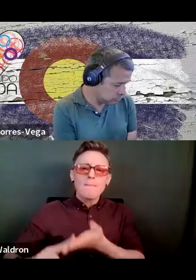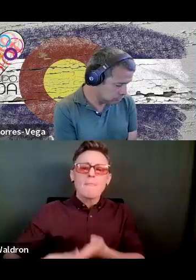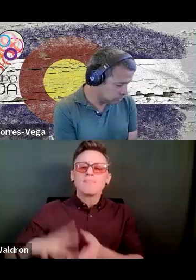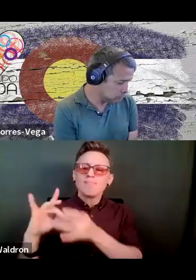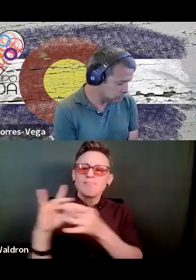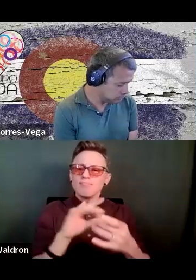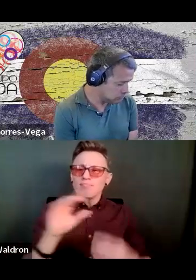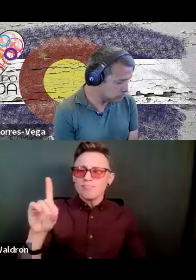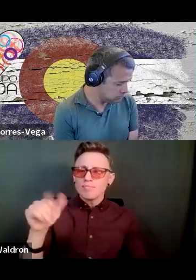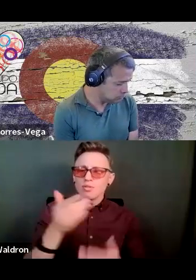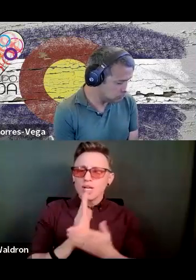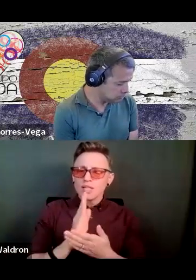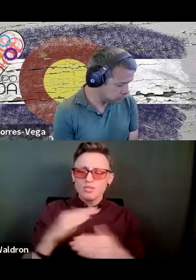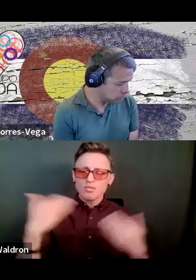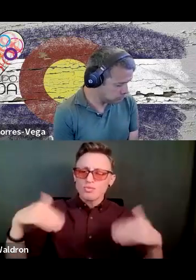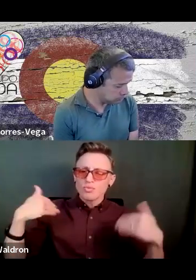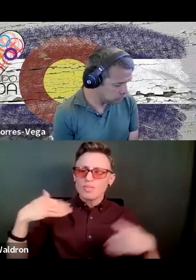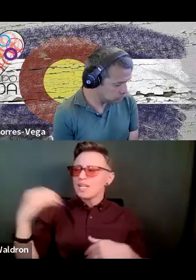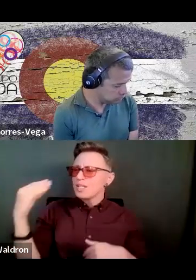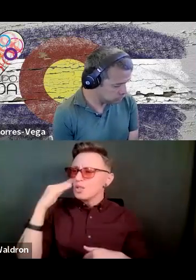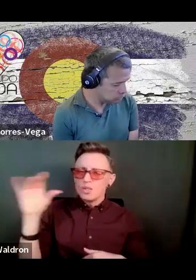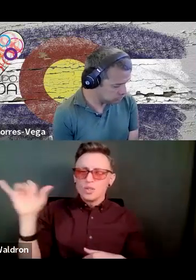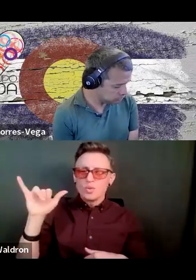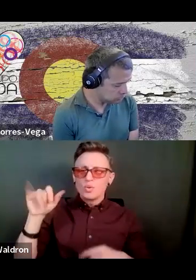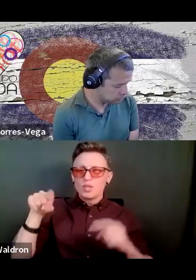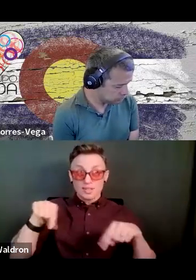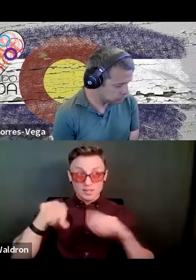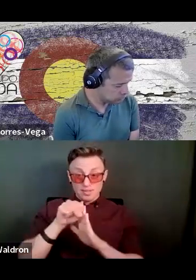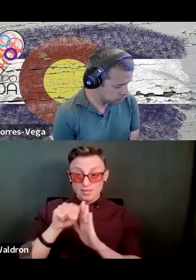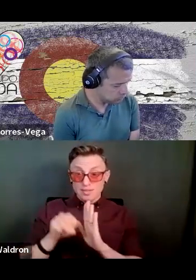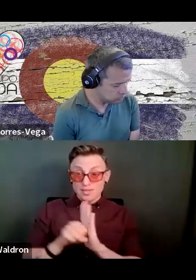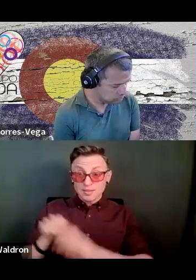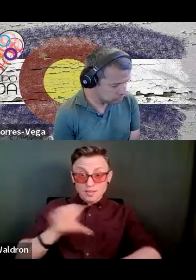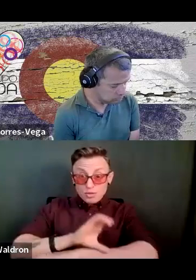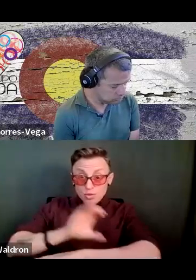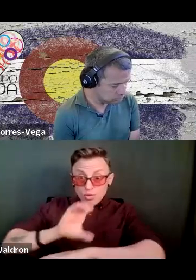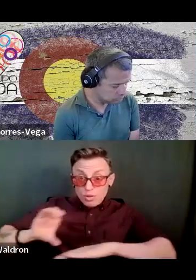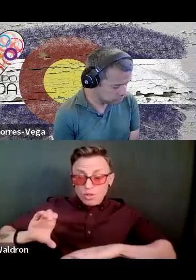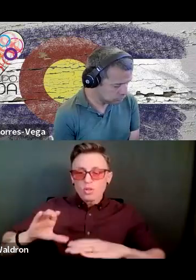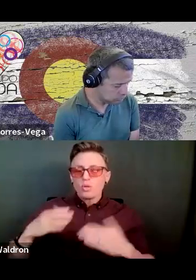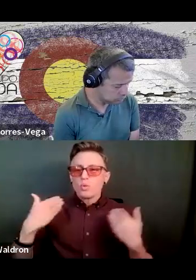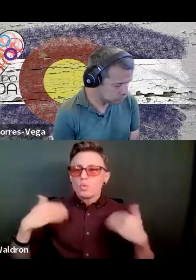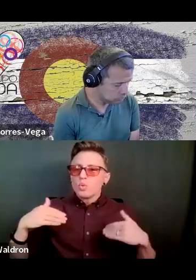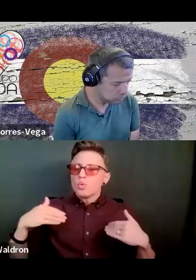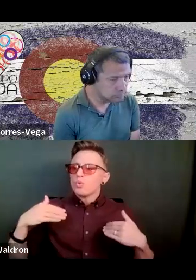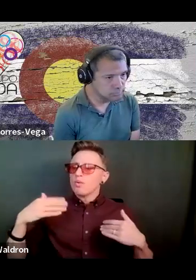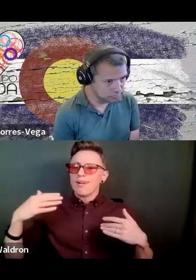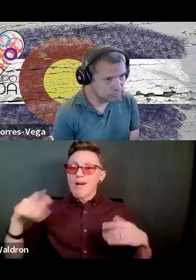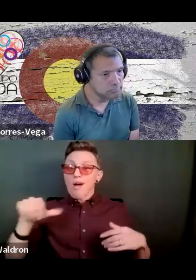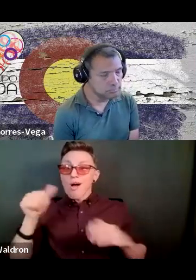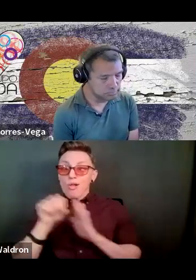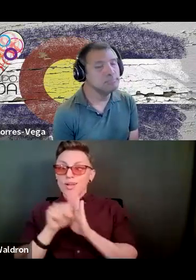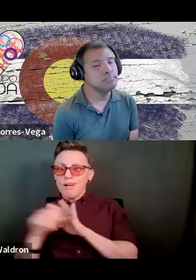rights. It's awesome to know that we live in a state that has seen as a leader for